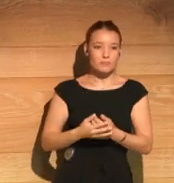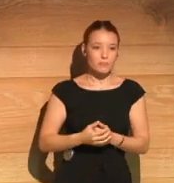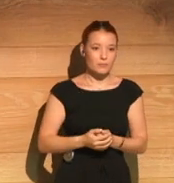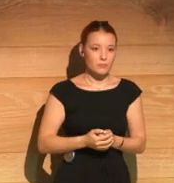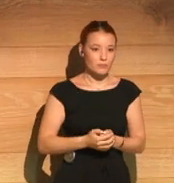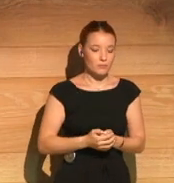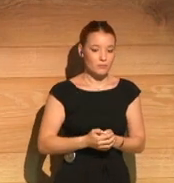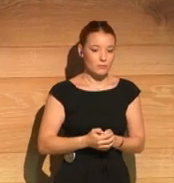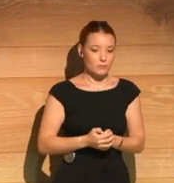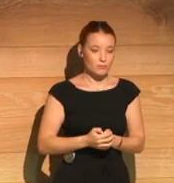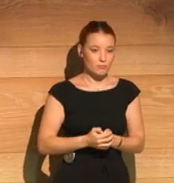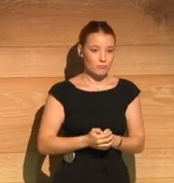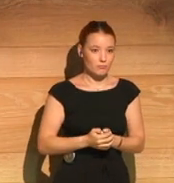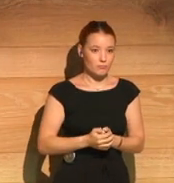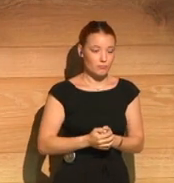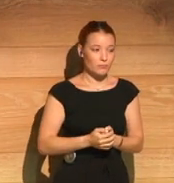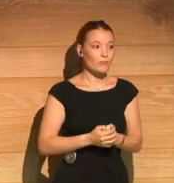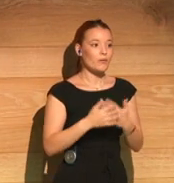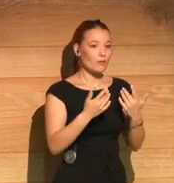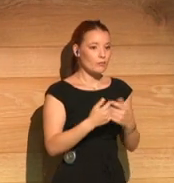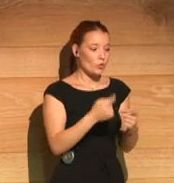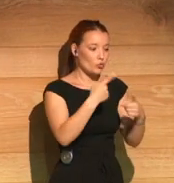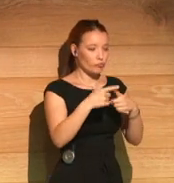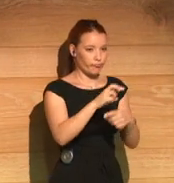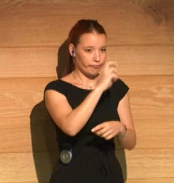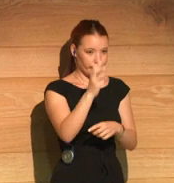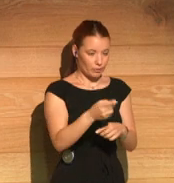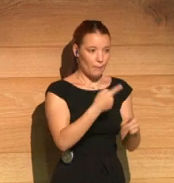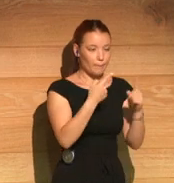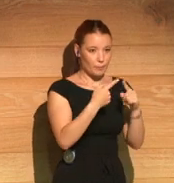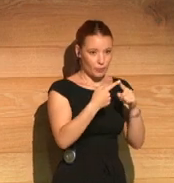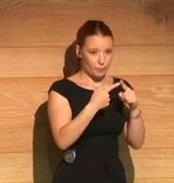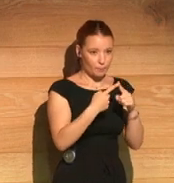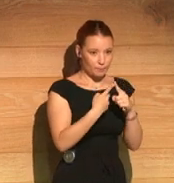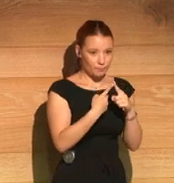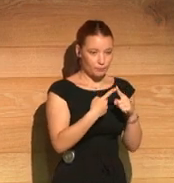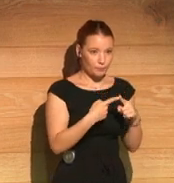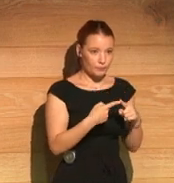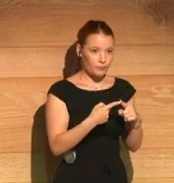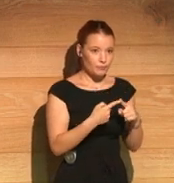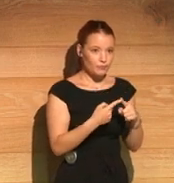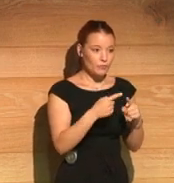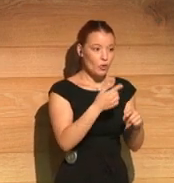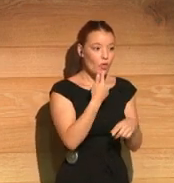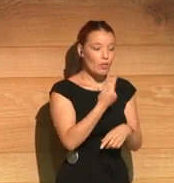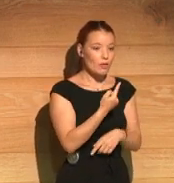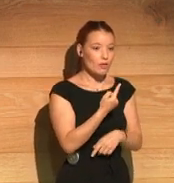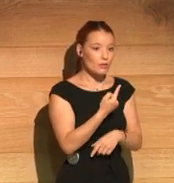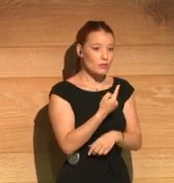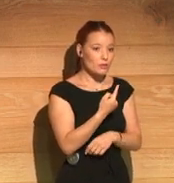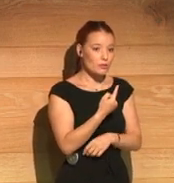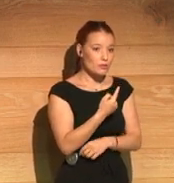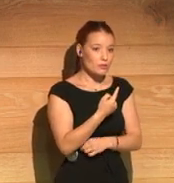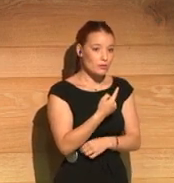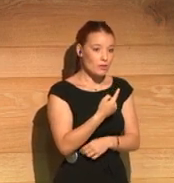It was a couple of things. You mentioned my earlier novel, History of Loneliness, and that being my first novel to be set in